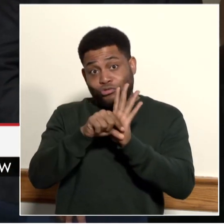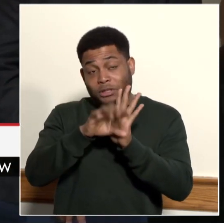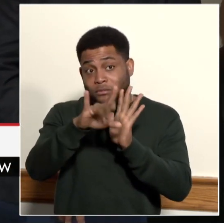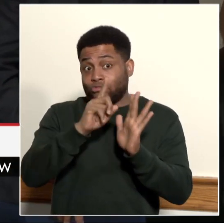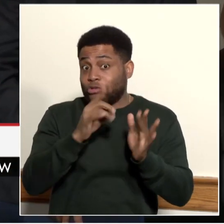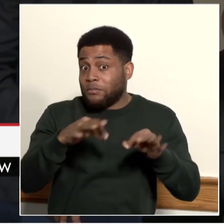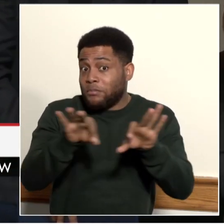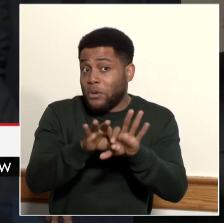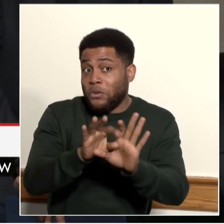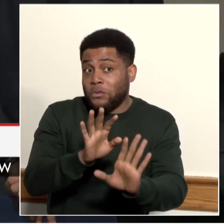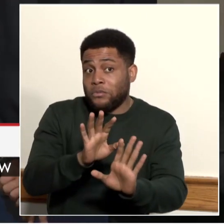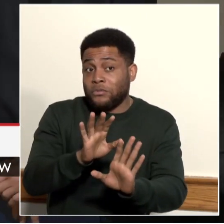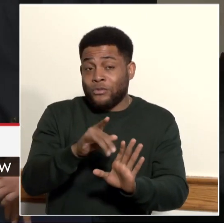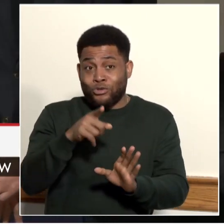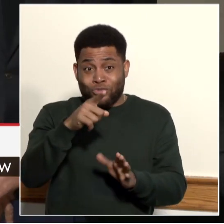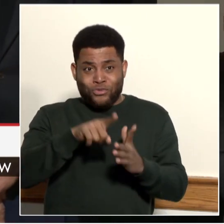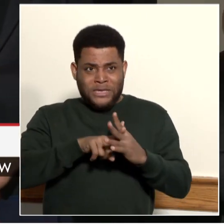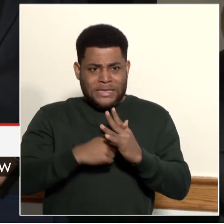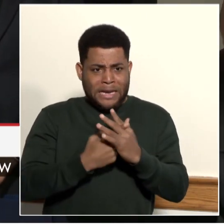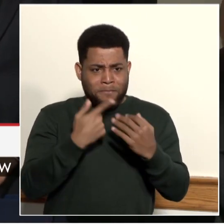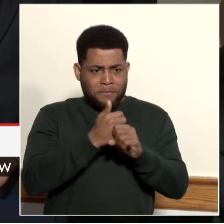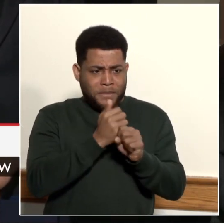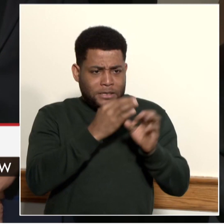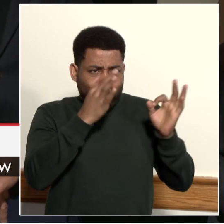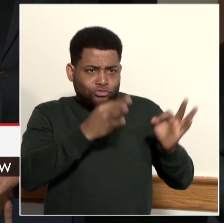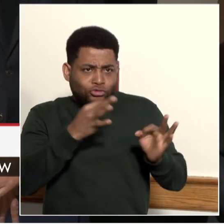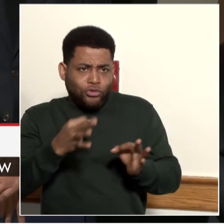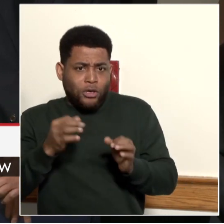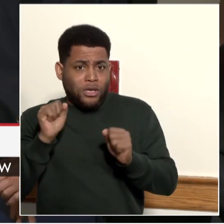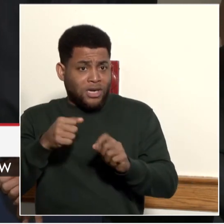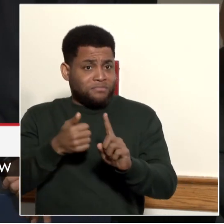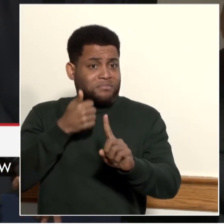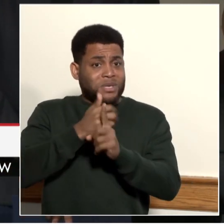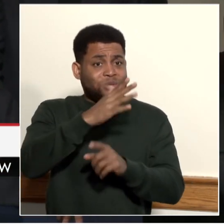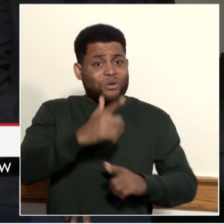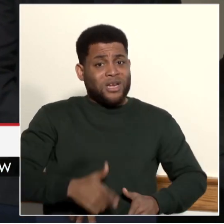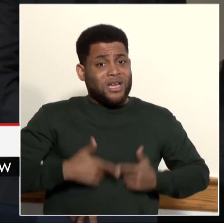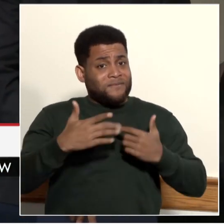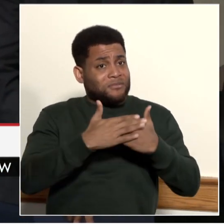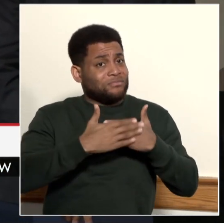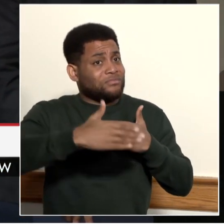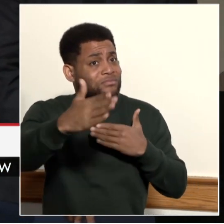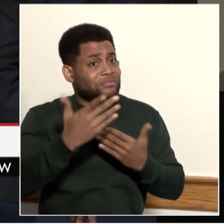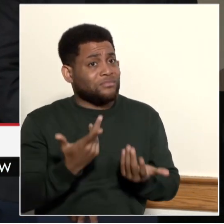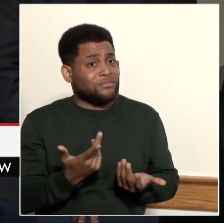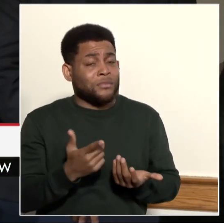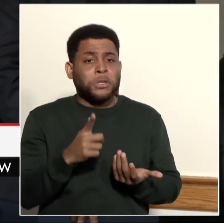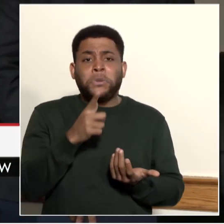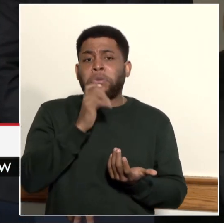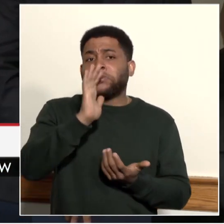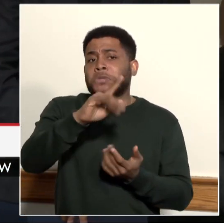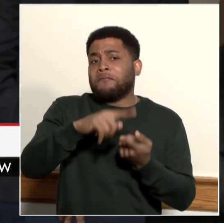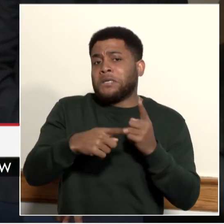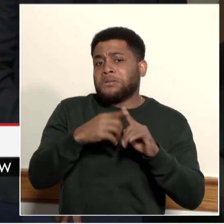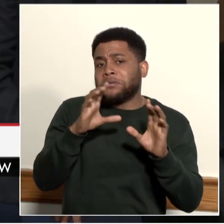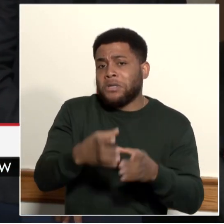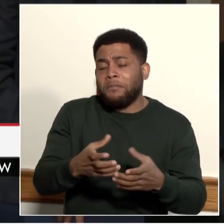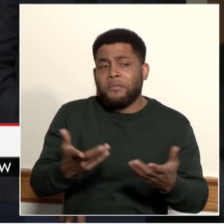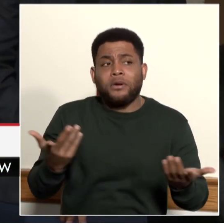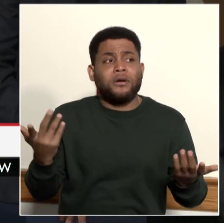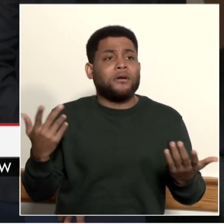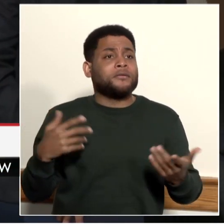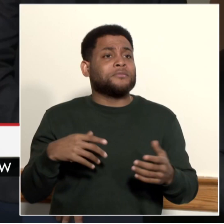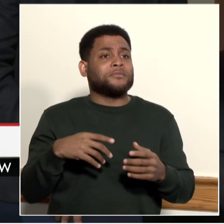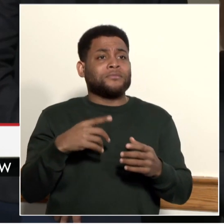decisions for the rest of your life. Who your friends are. How you're going to spend your